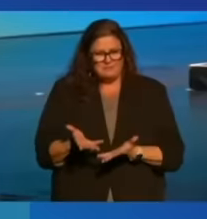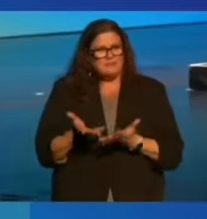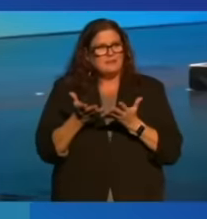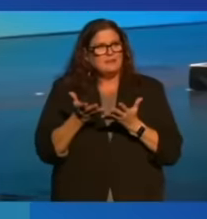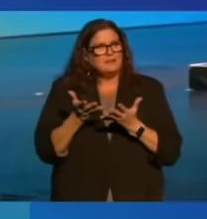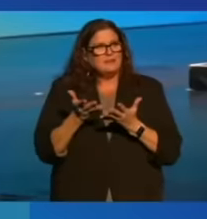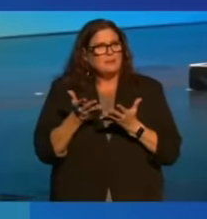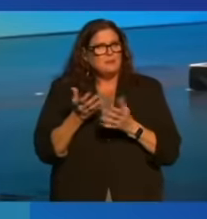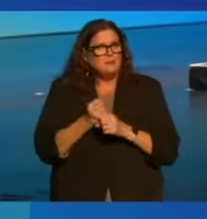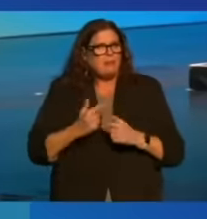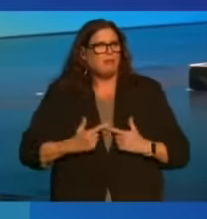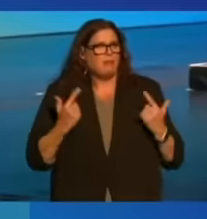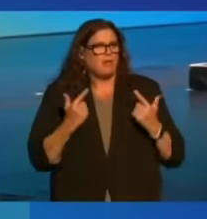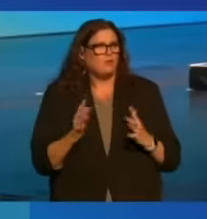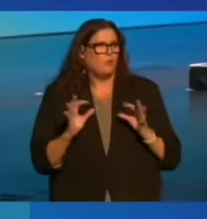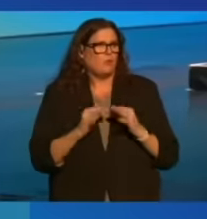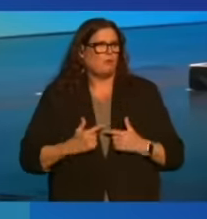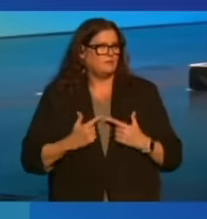life worthwhile.